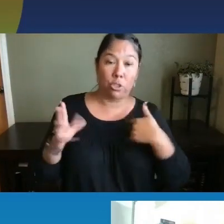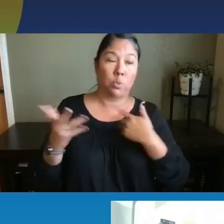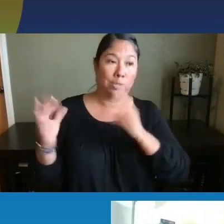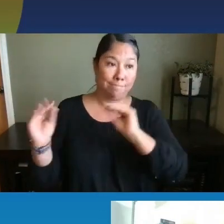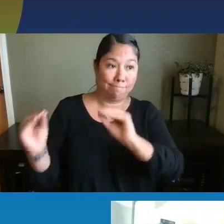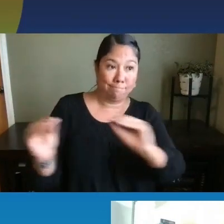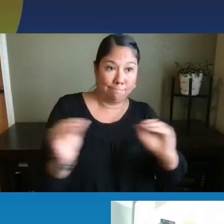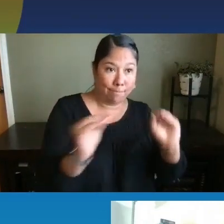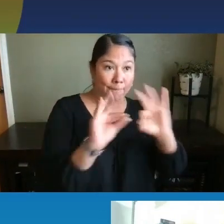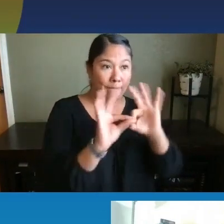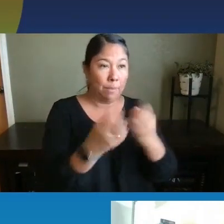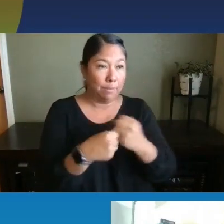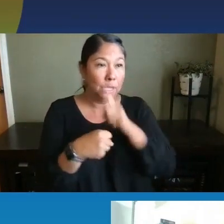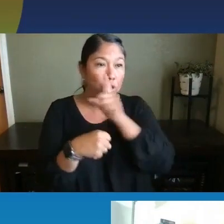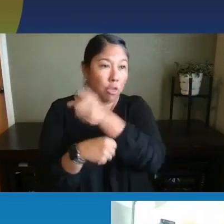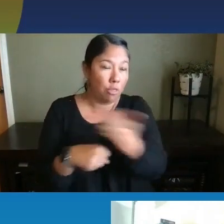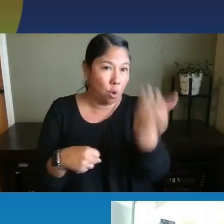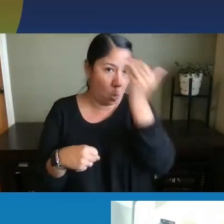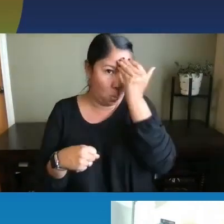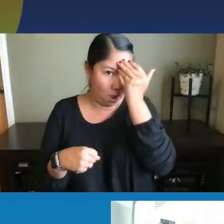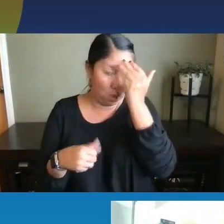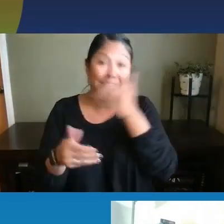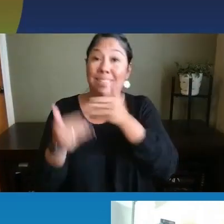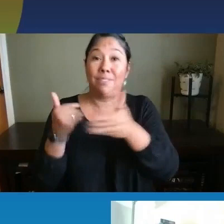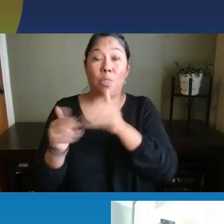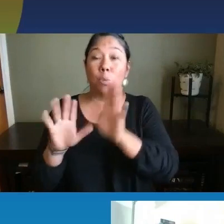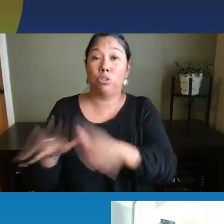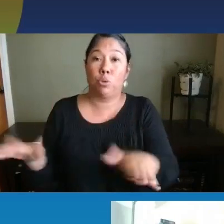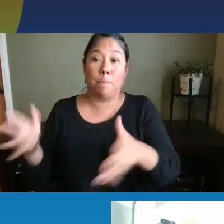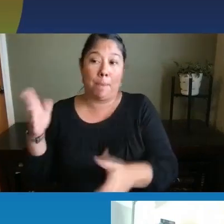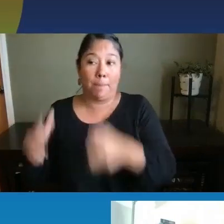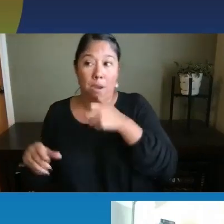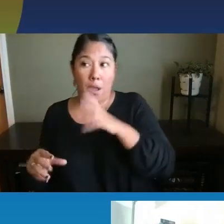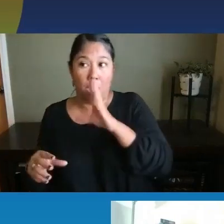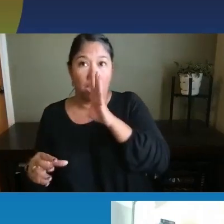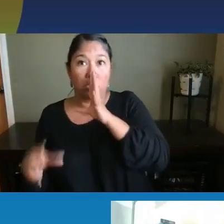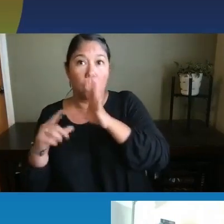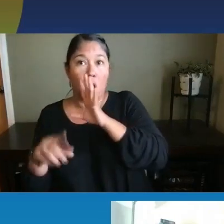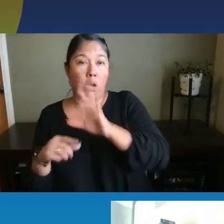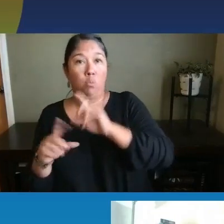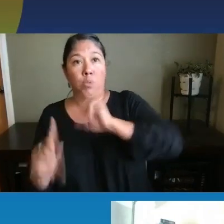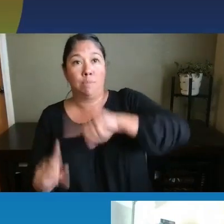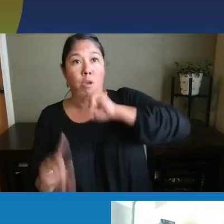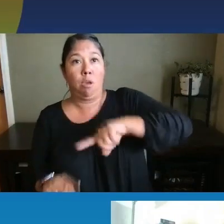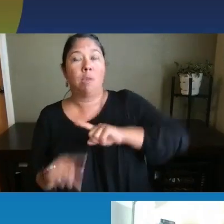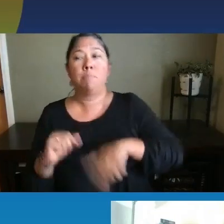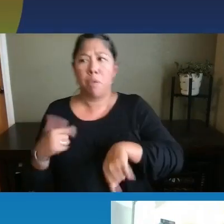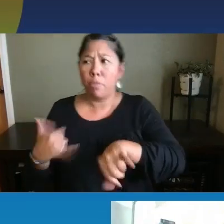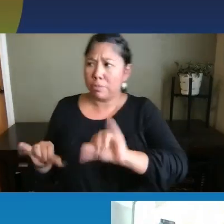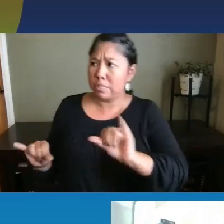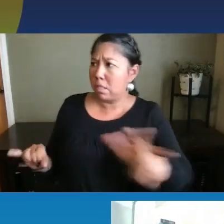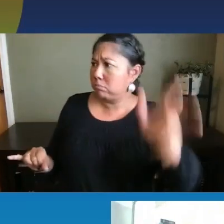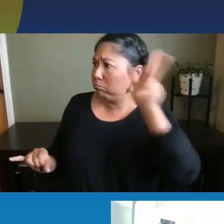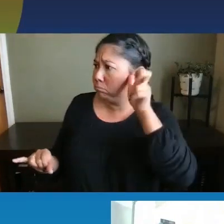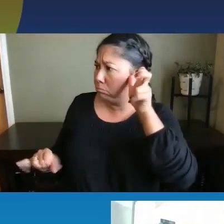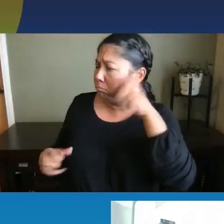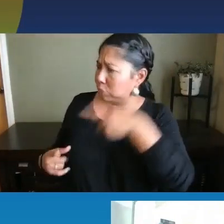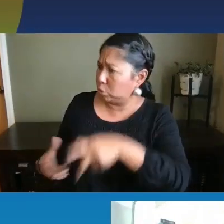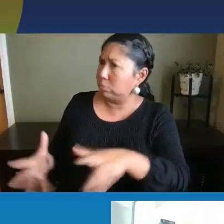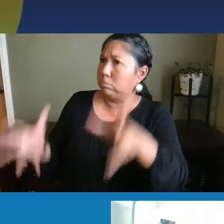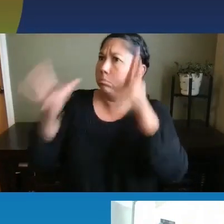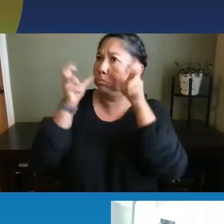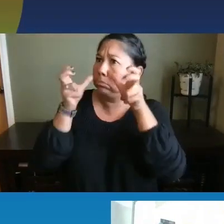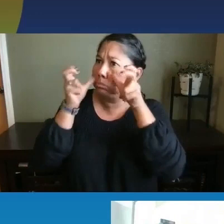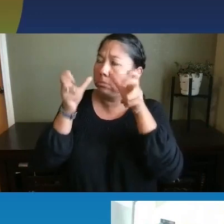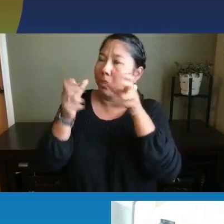and make sure that they're aware that even though children aren't maybe talking back to them, they're, they're listening, they're taking in information, and they're starting